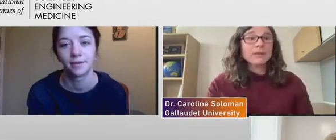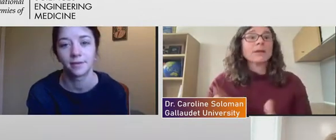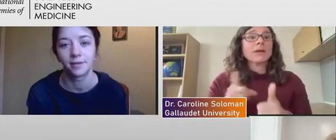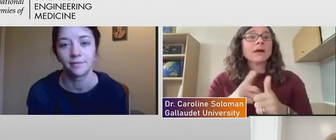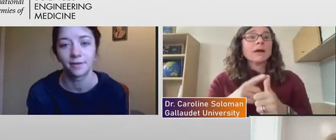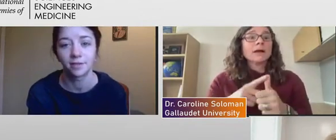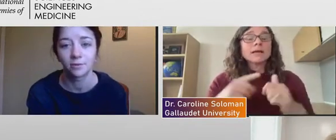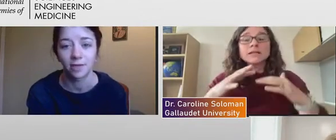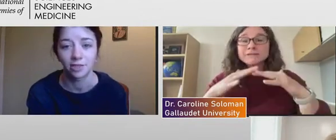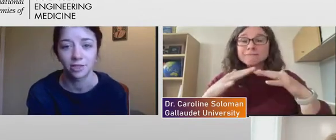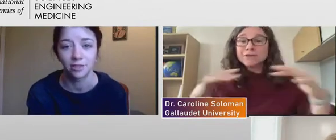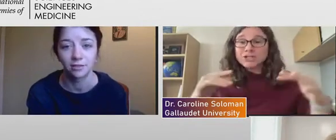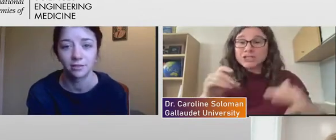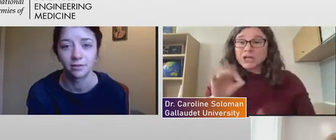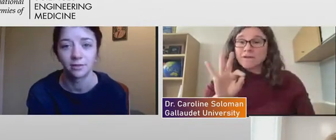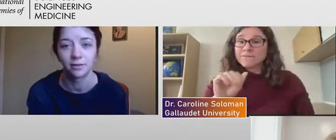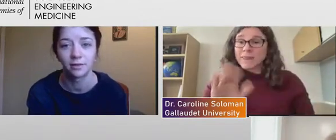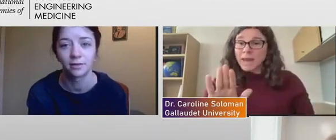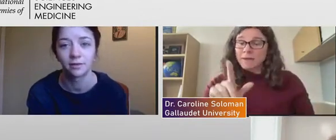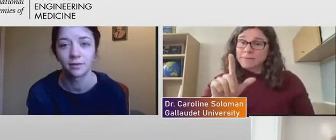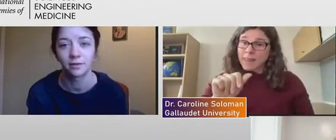The first question